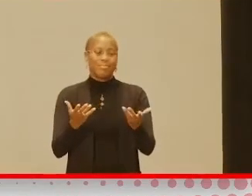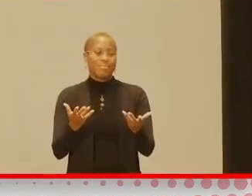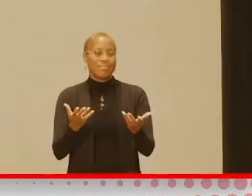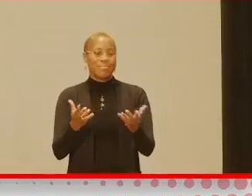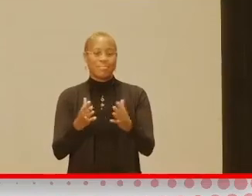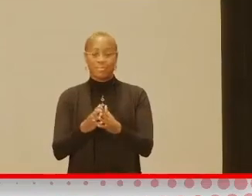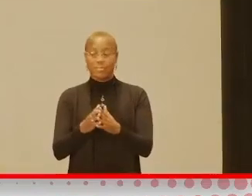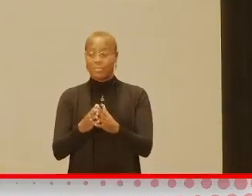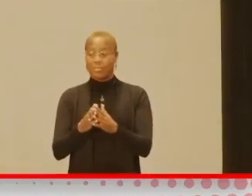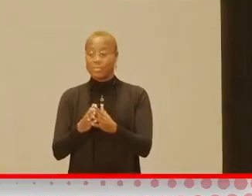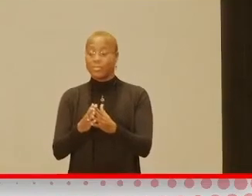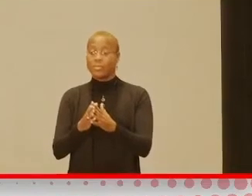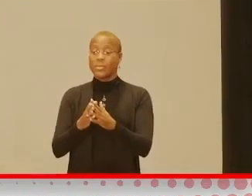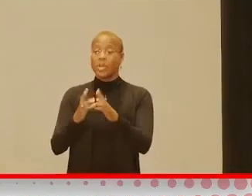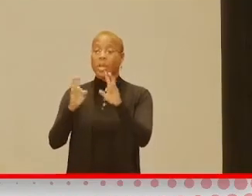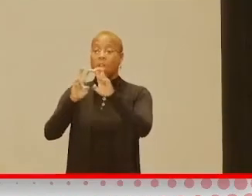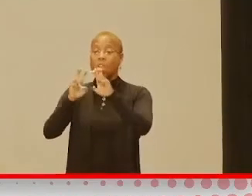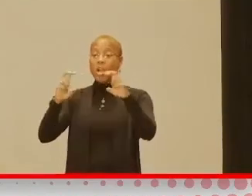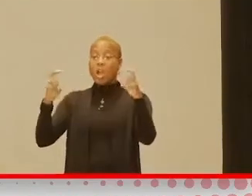The Colosseum.